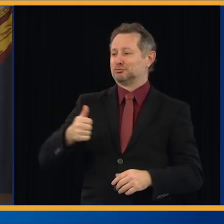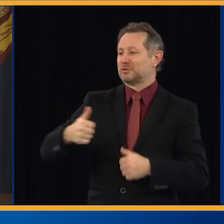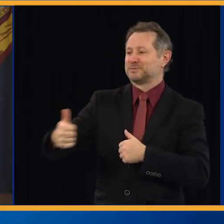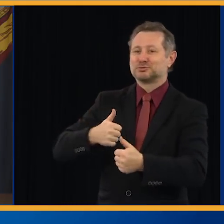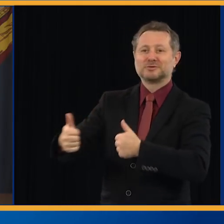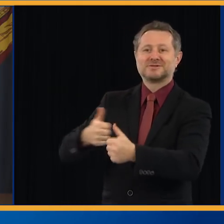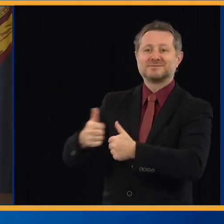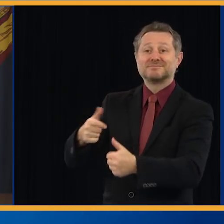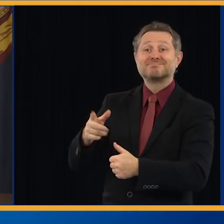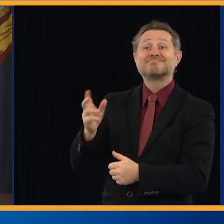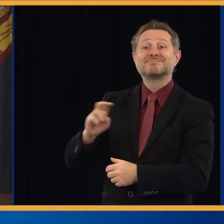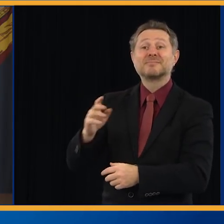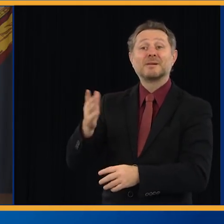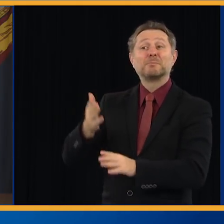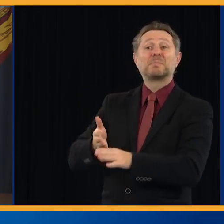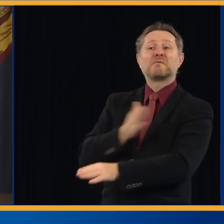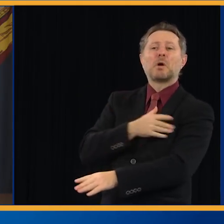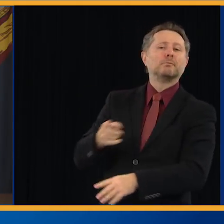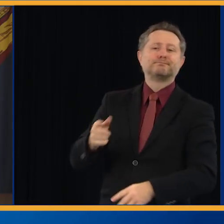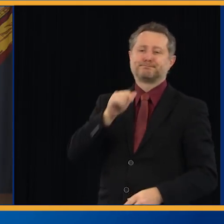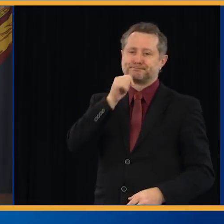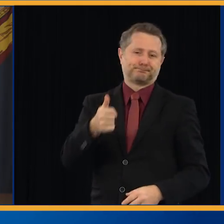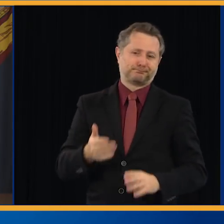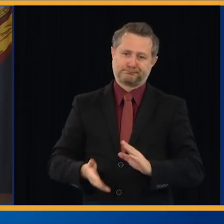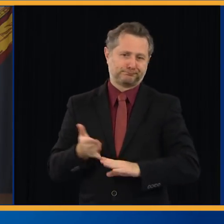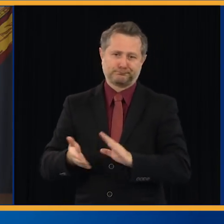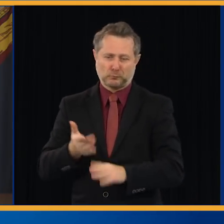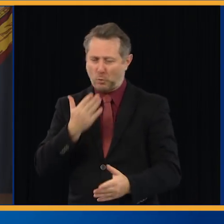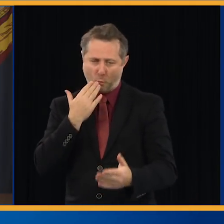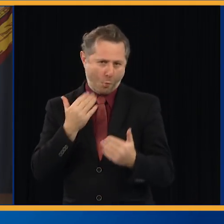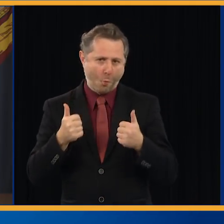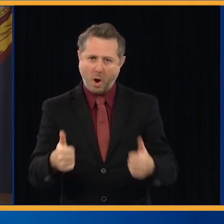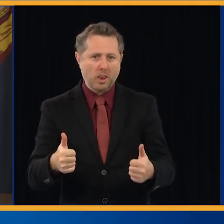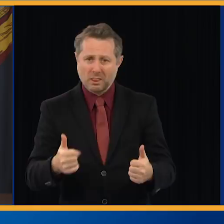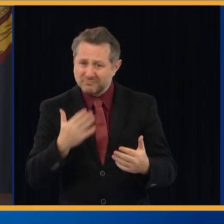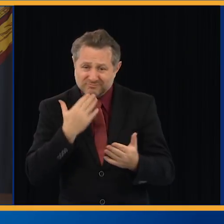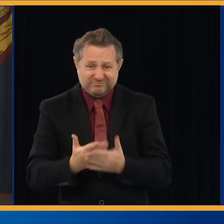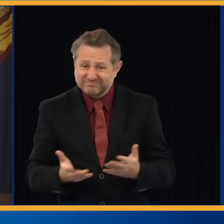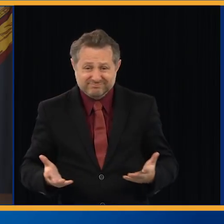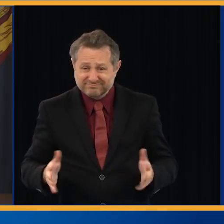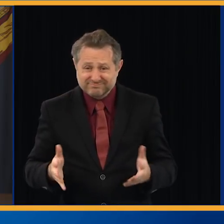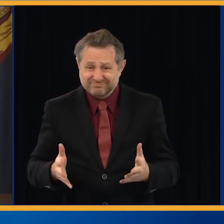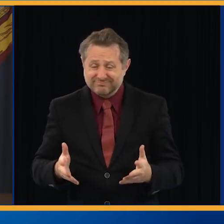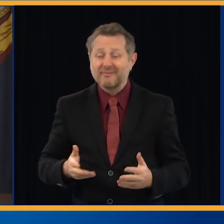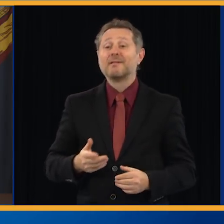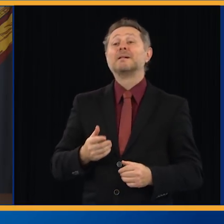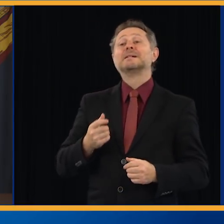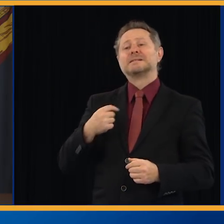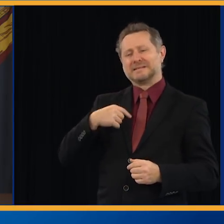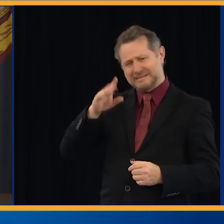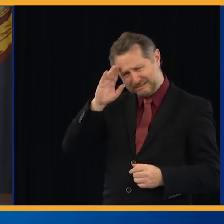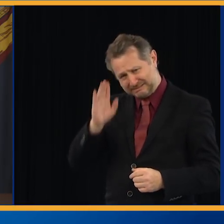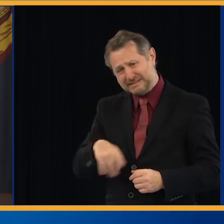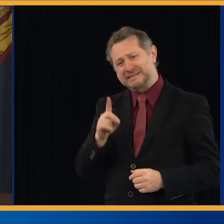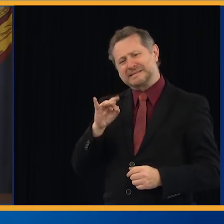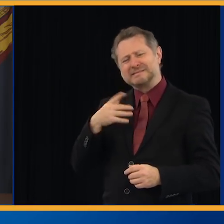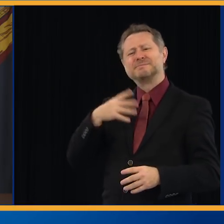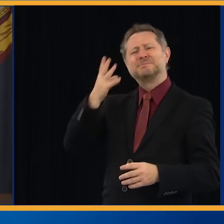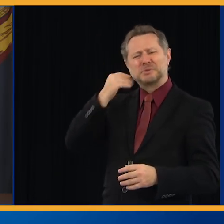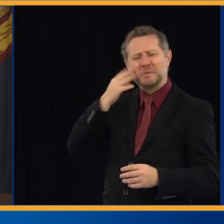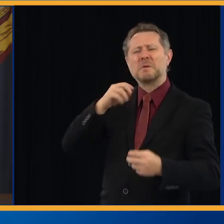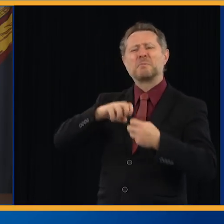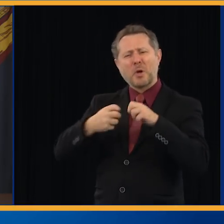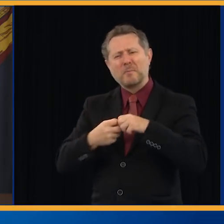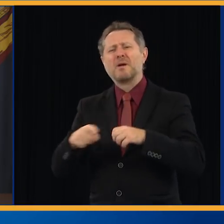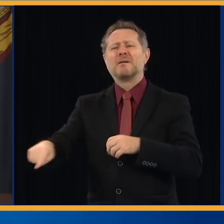it wasn't working well, or as well as it should before. We did have a problem with the homeless. And